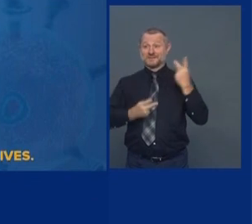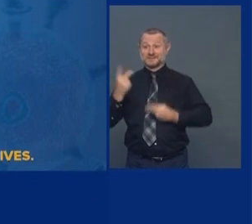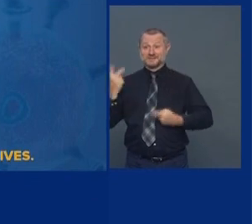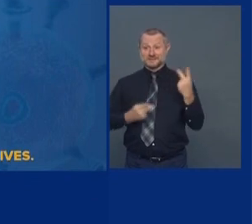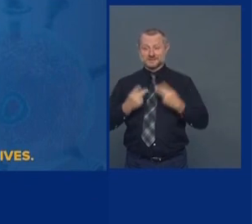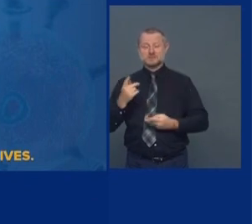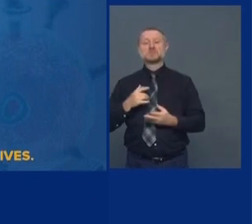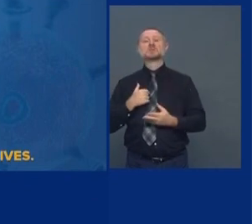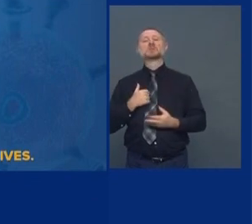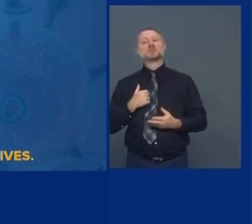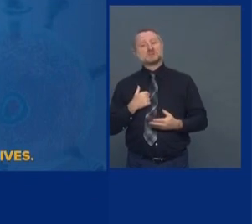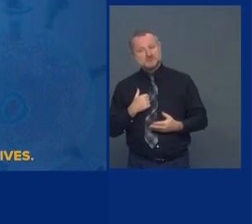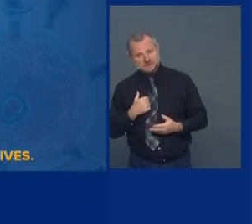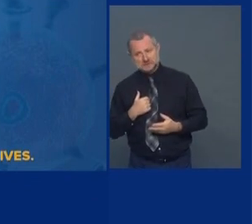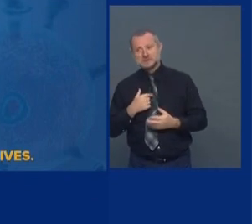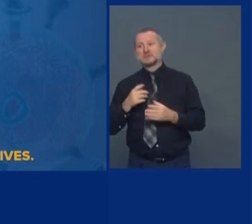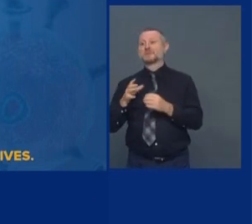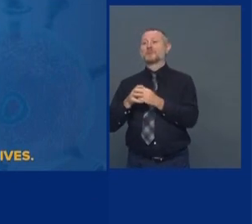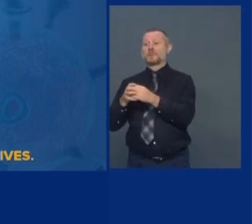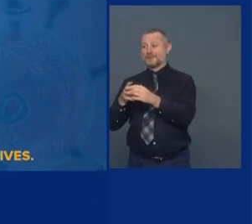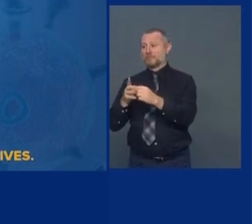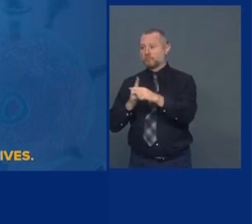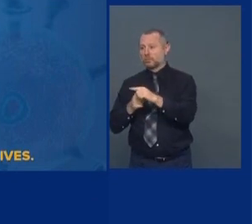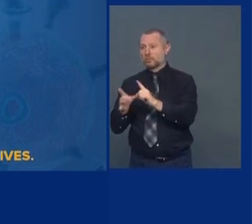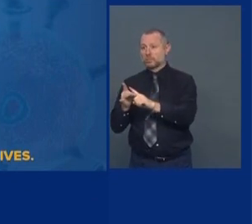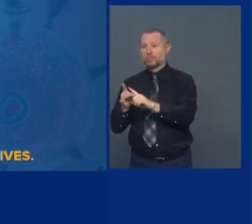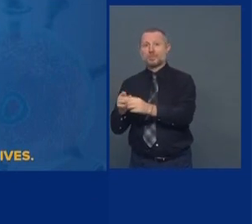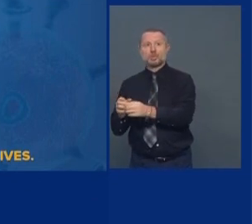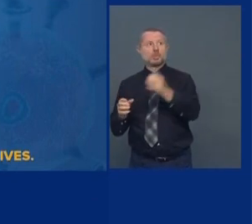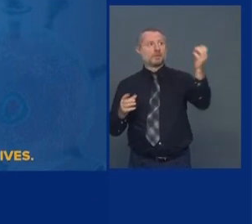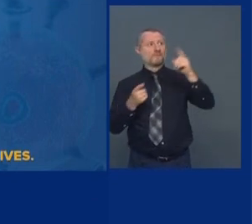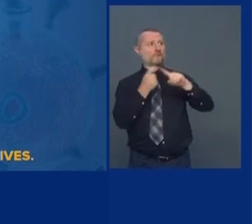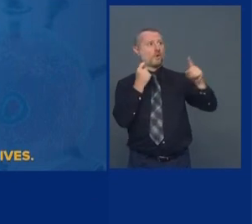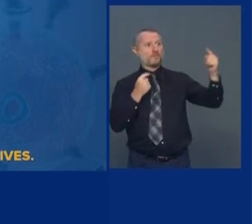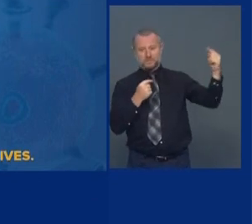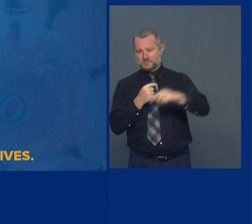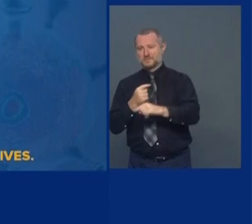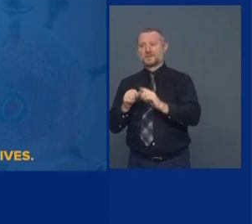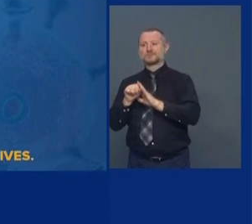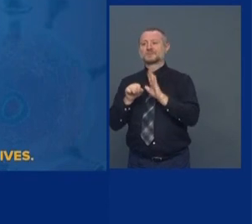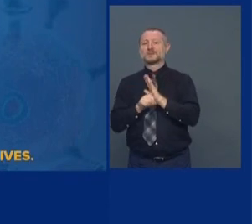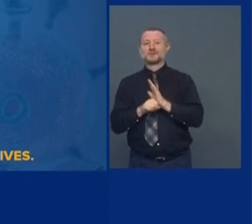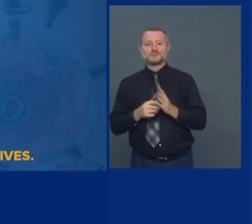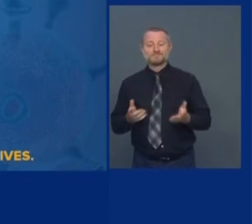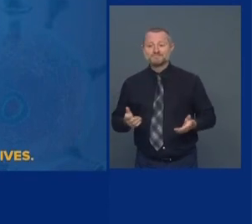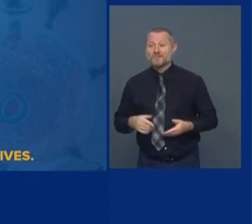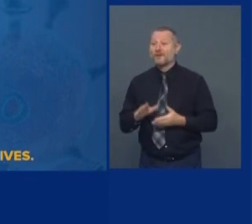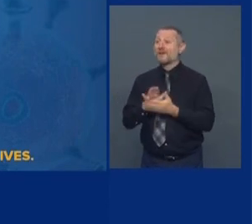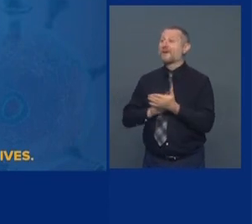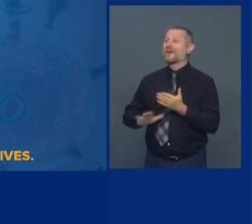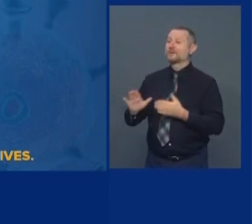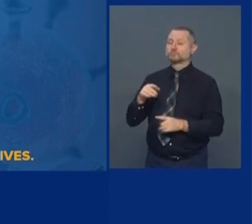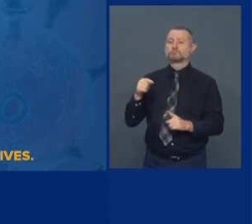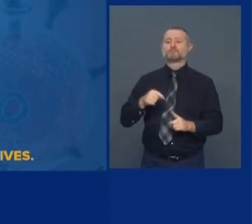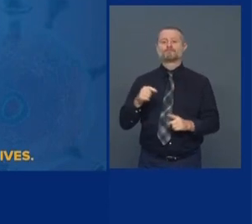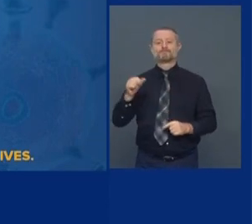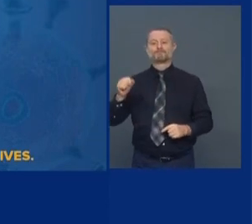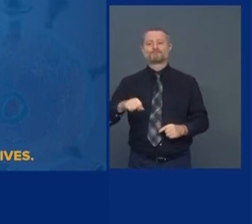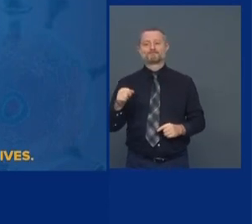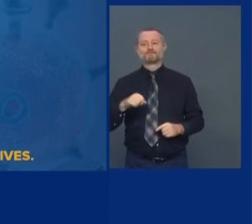them are from out-of-state visitors. Colleges are a problem and will continue to be a problem.